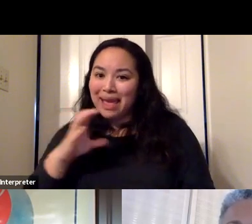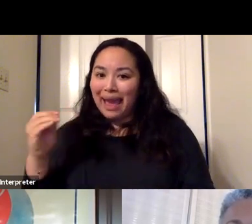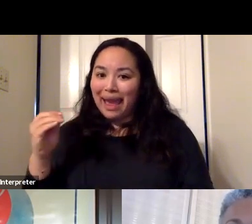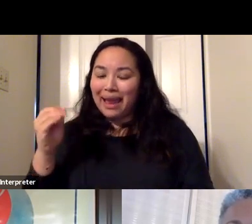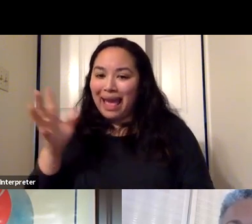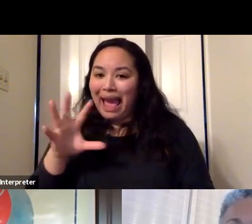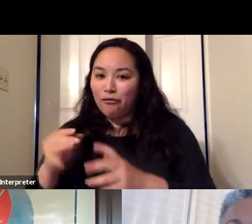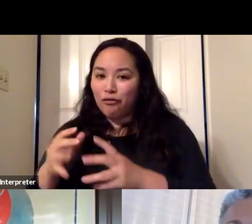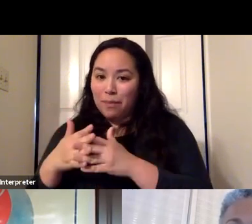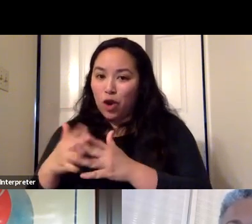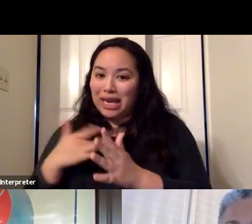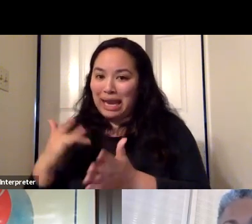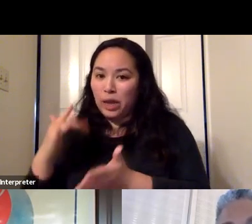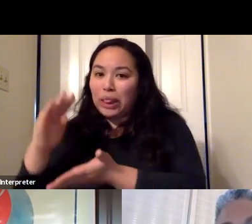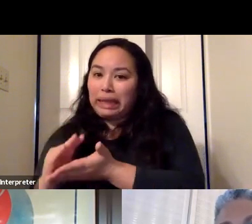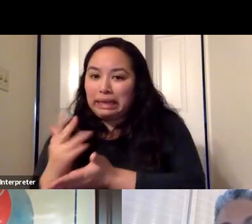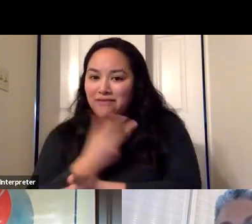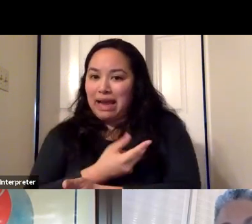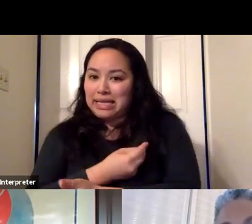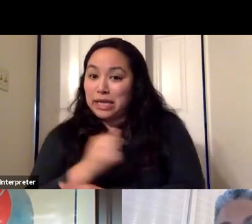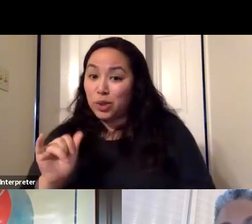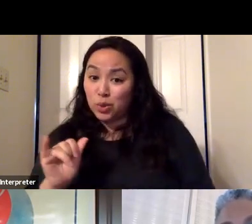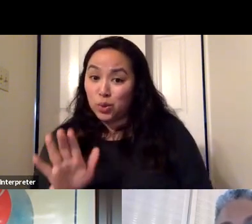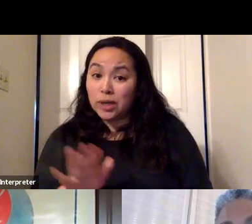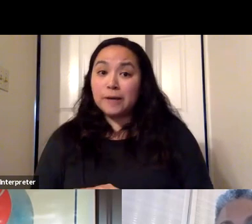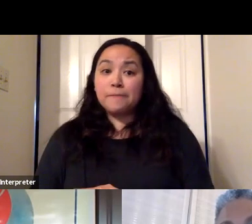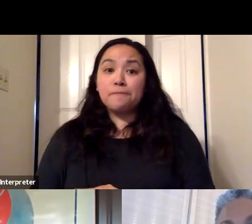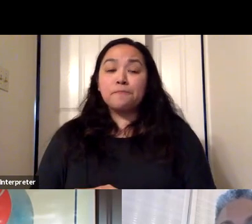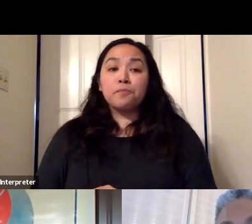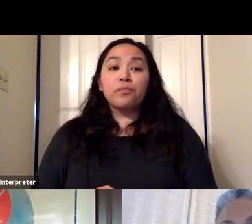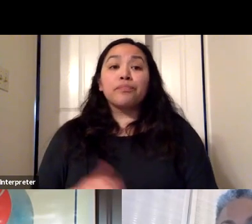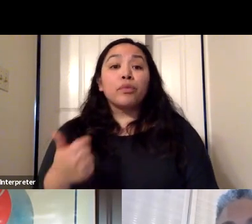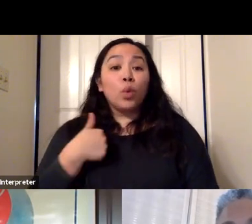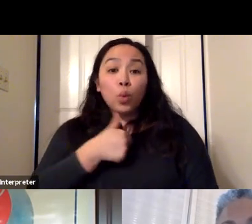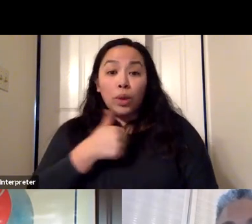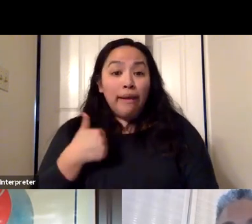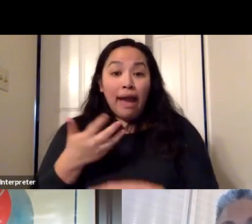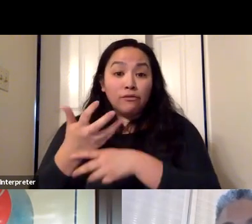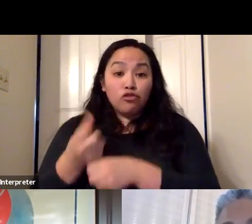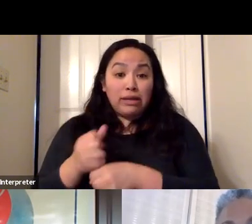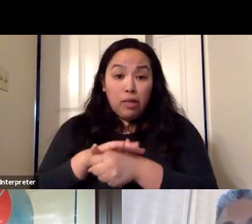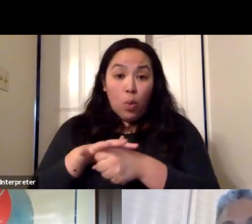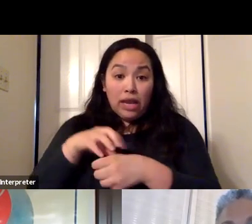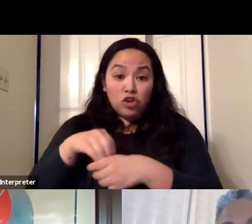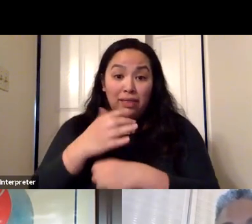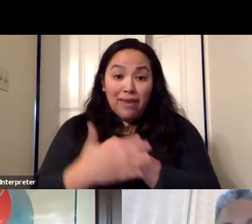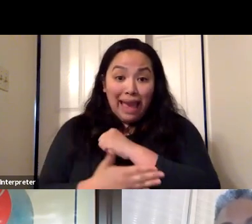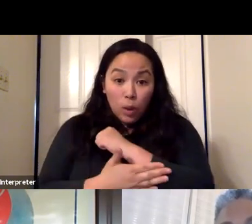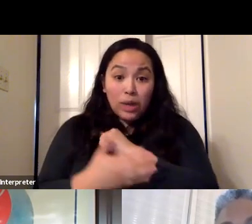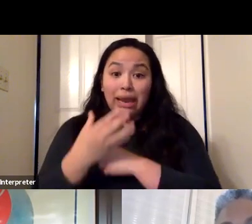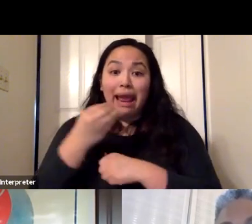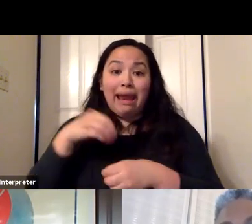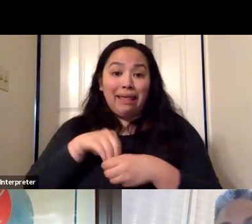what I would say is a couple of things. One is that to Kimmy's point, there are trusted locations throughout the county and in the community.